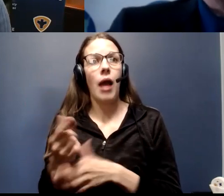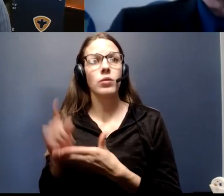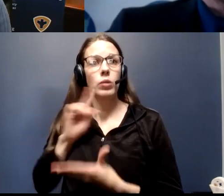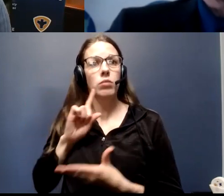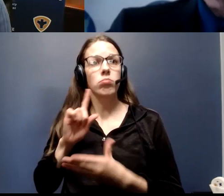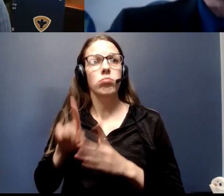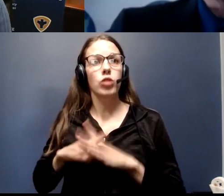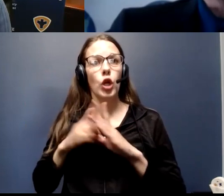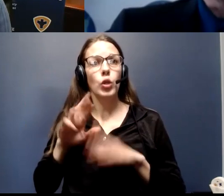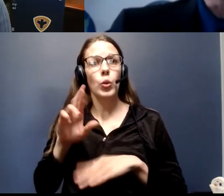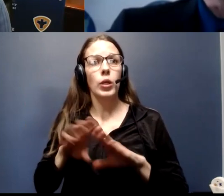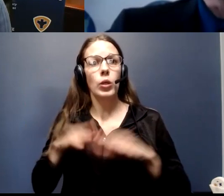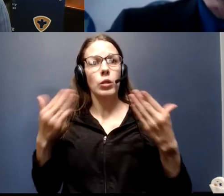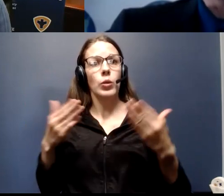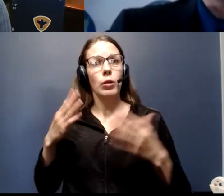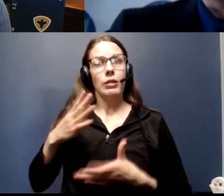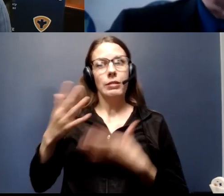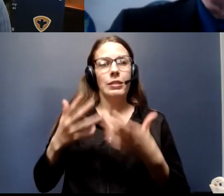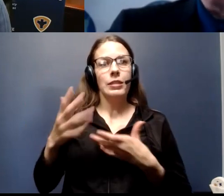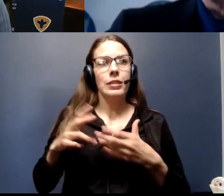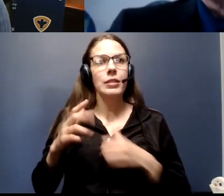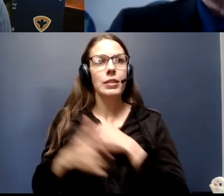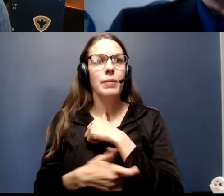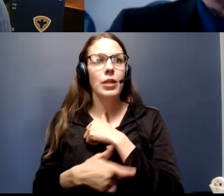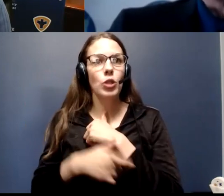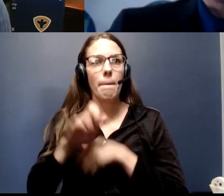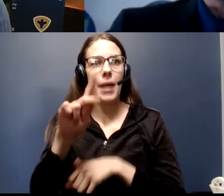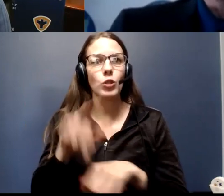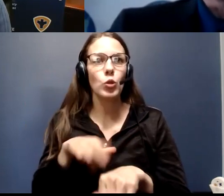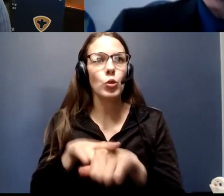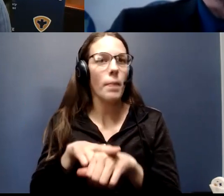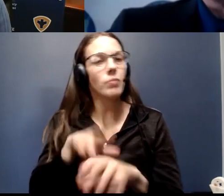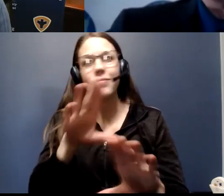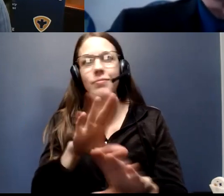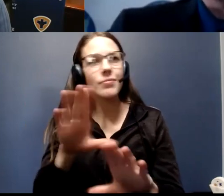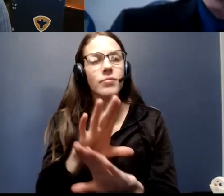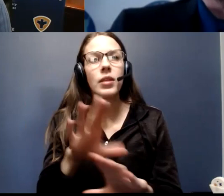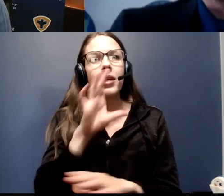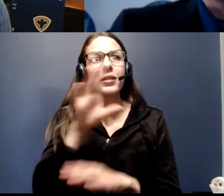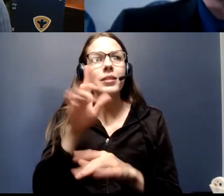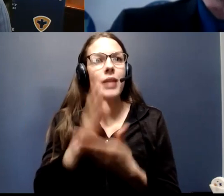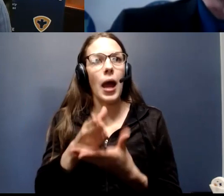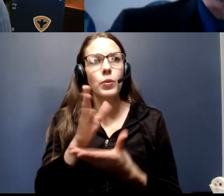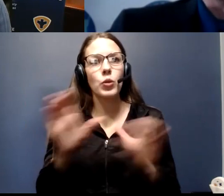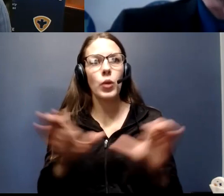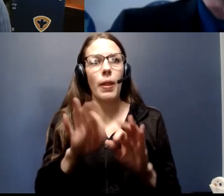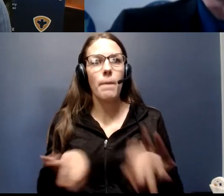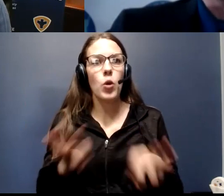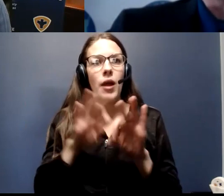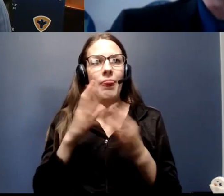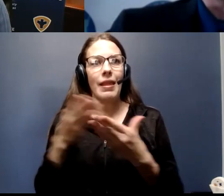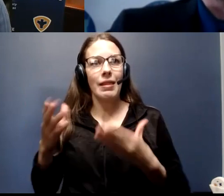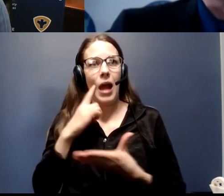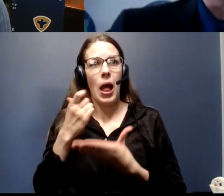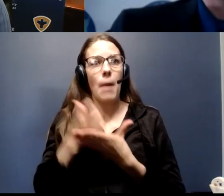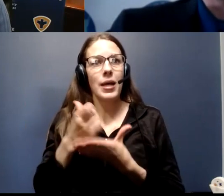we must guard against the temptation to get back to normal and stop doing all the important things that have helped us lower the impact